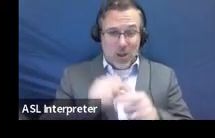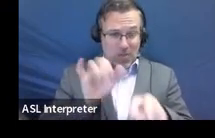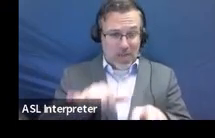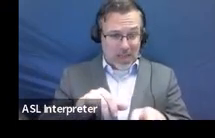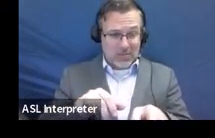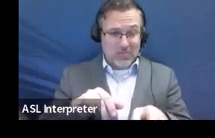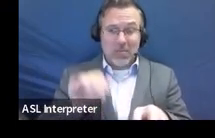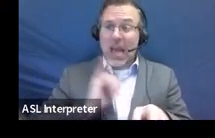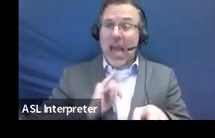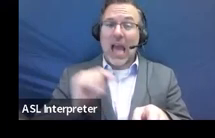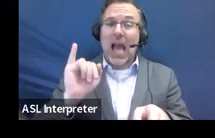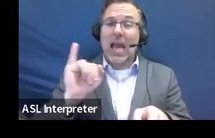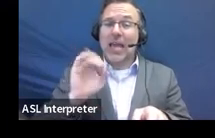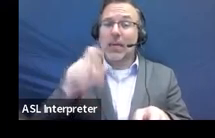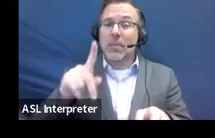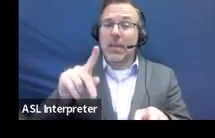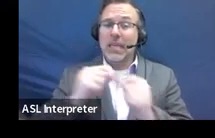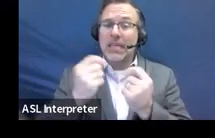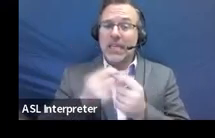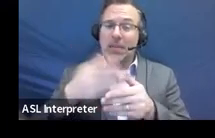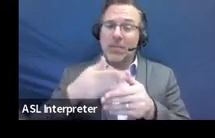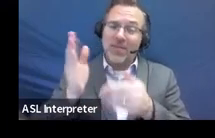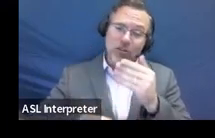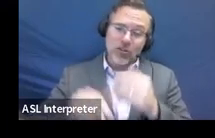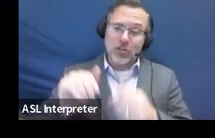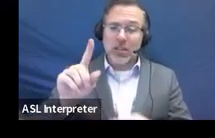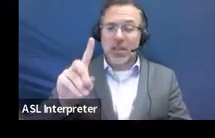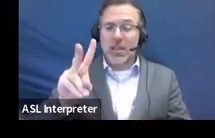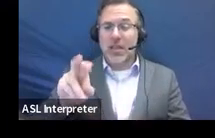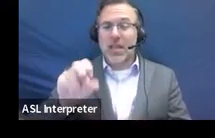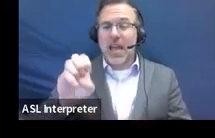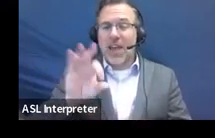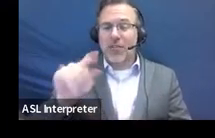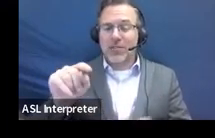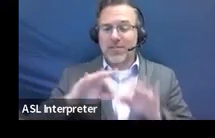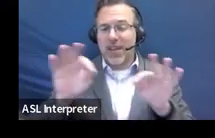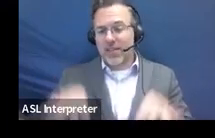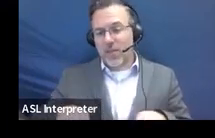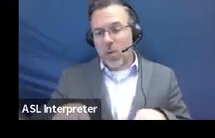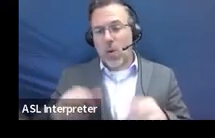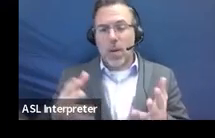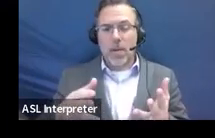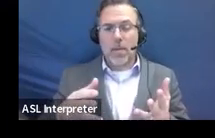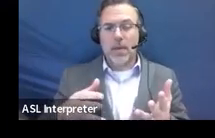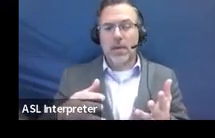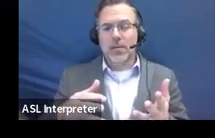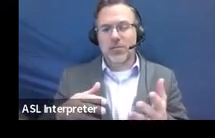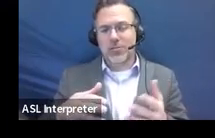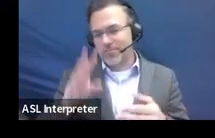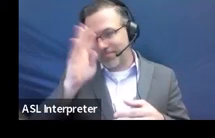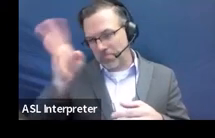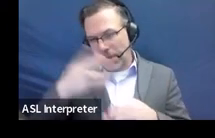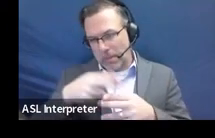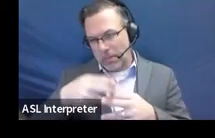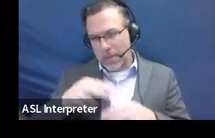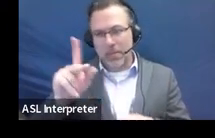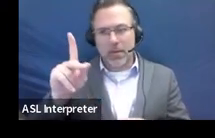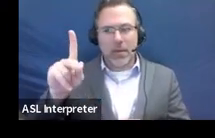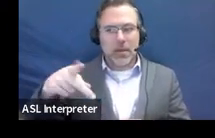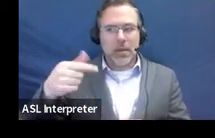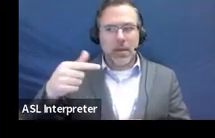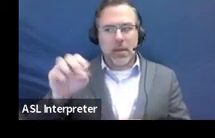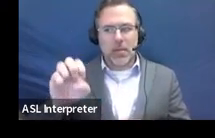team completed the adverse effect form and determined that this is my pretend student, Paige Turner, qualifies for special education